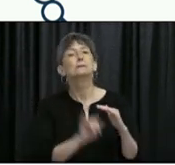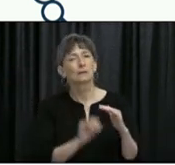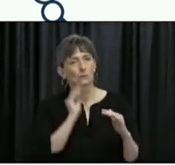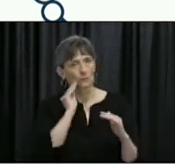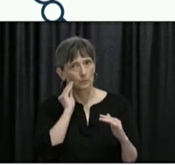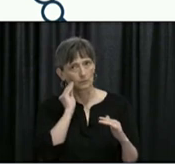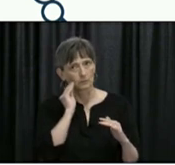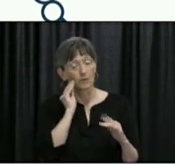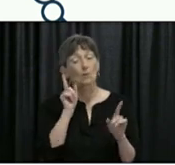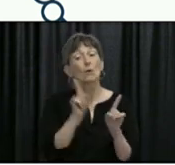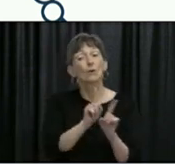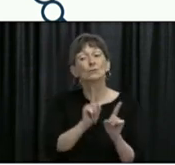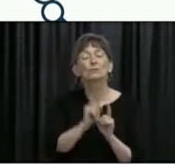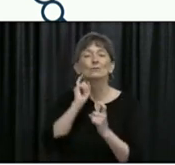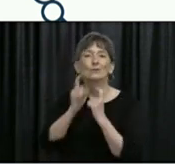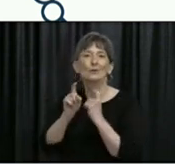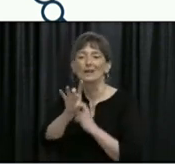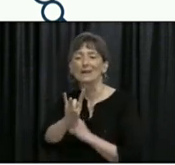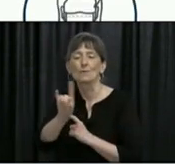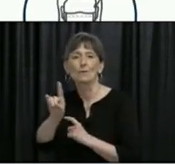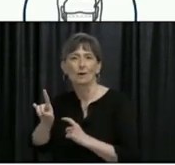consider calling 811 to get tested.